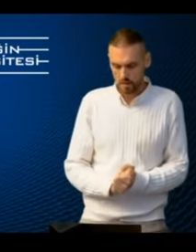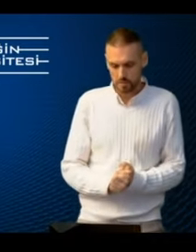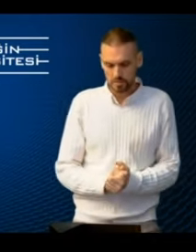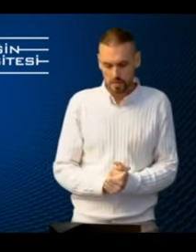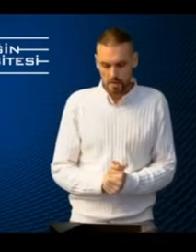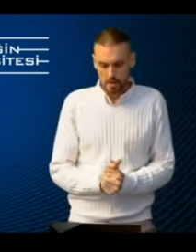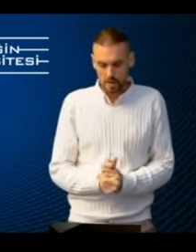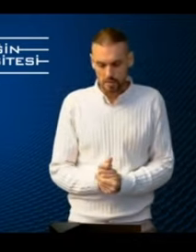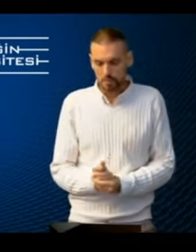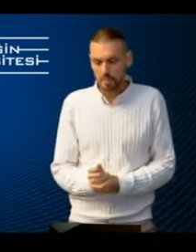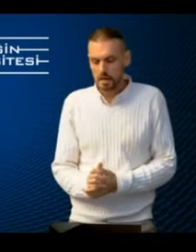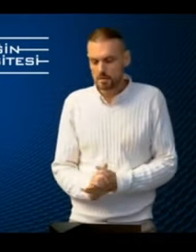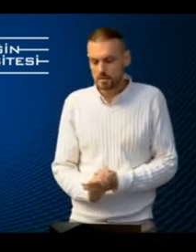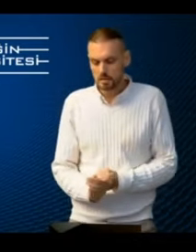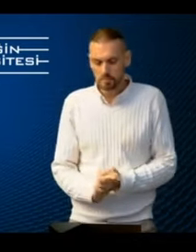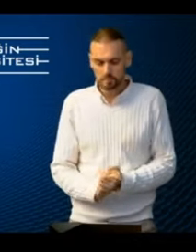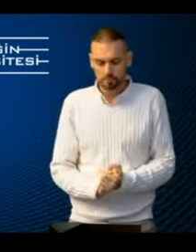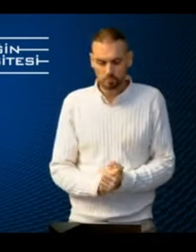perhaps.